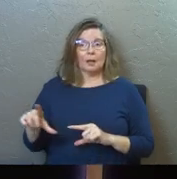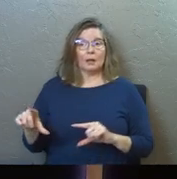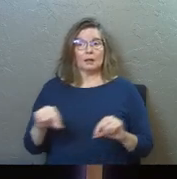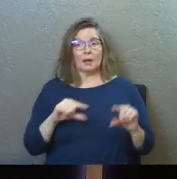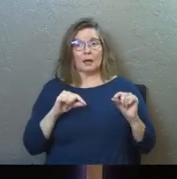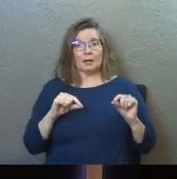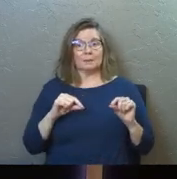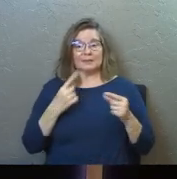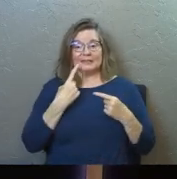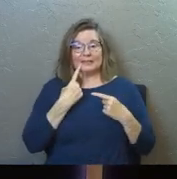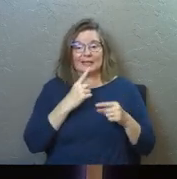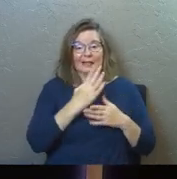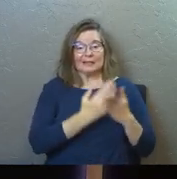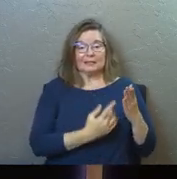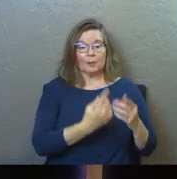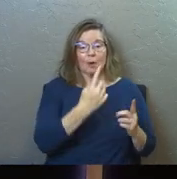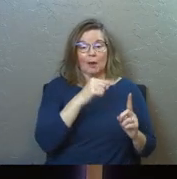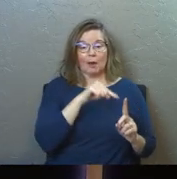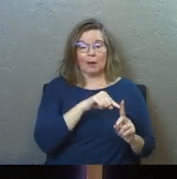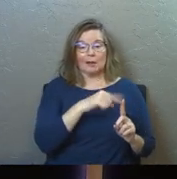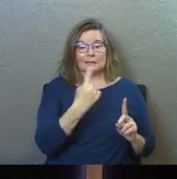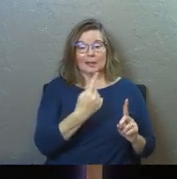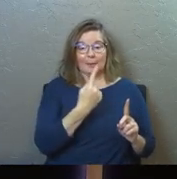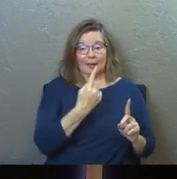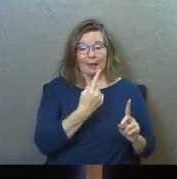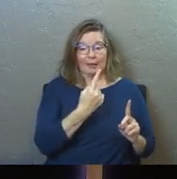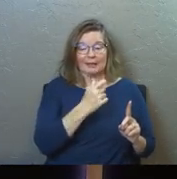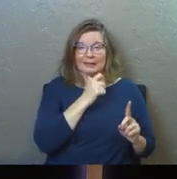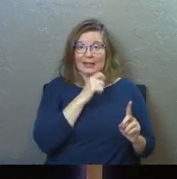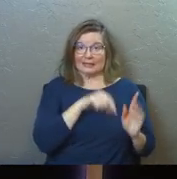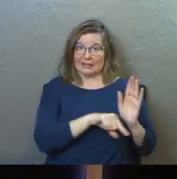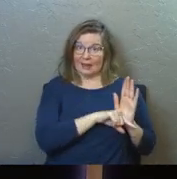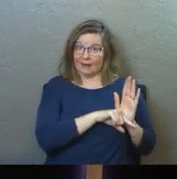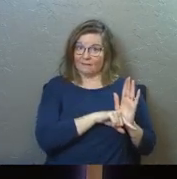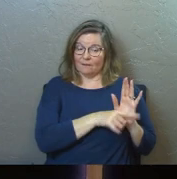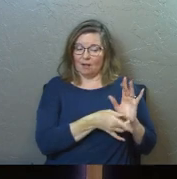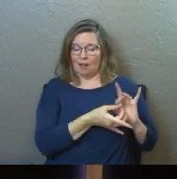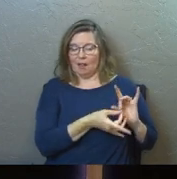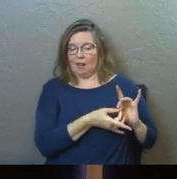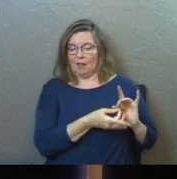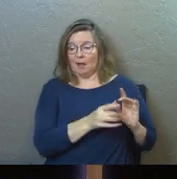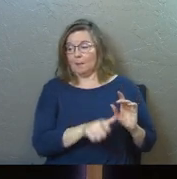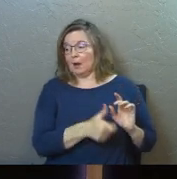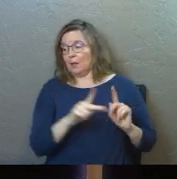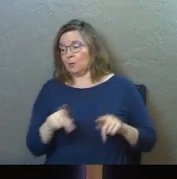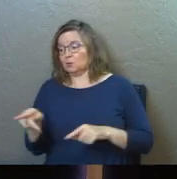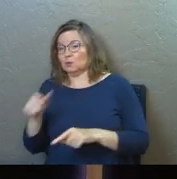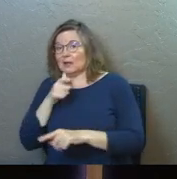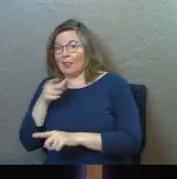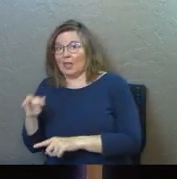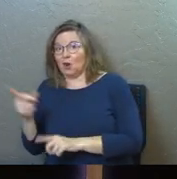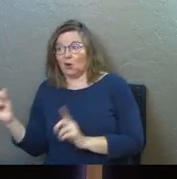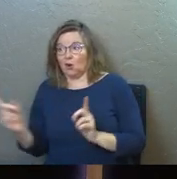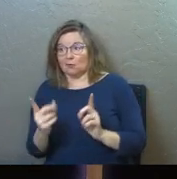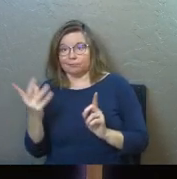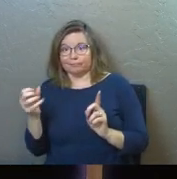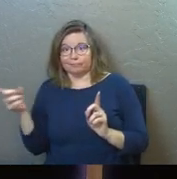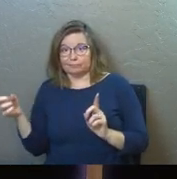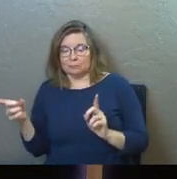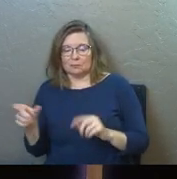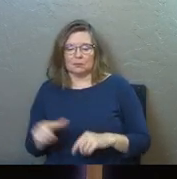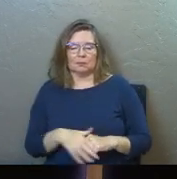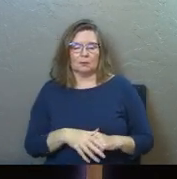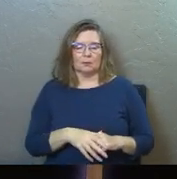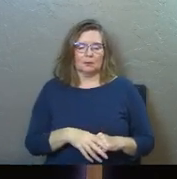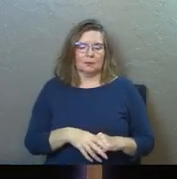is telling someone something that's negative about someone who isn't there to someone